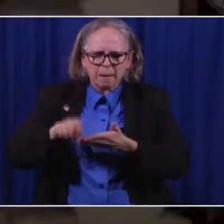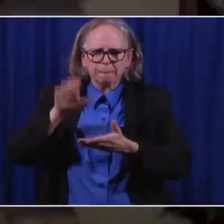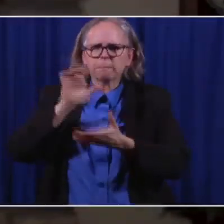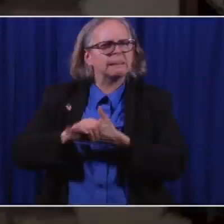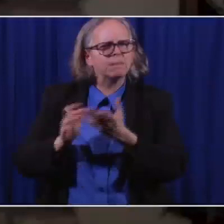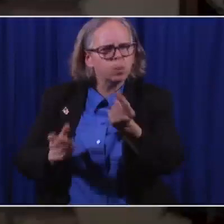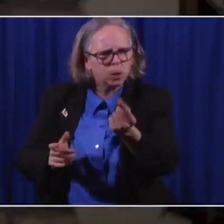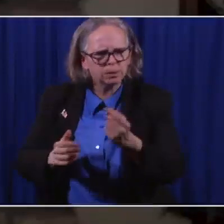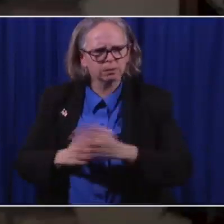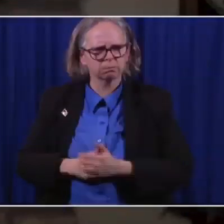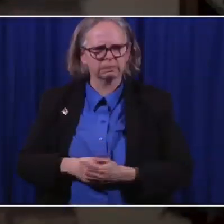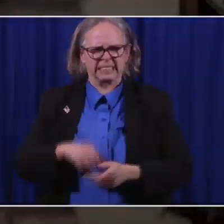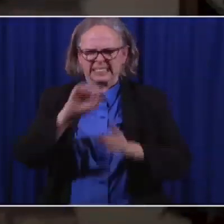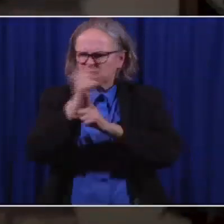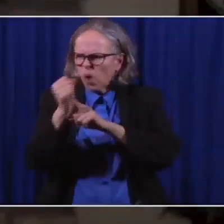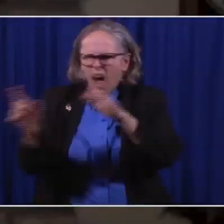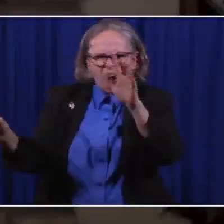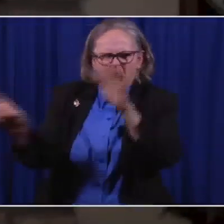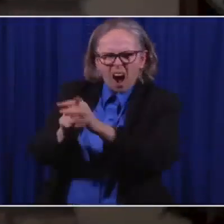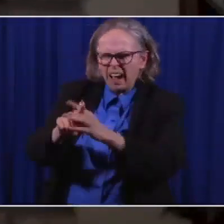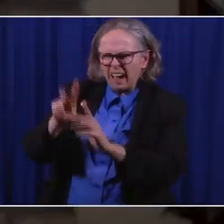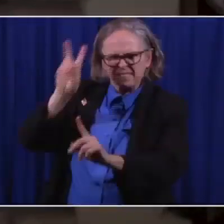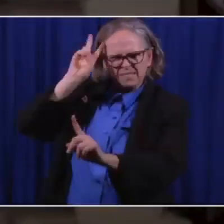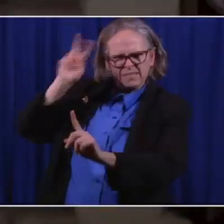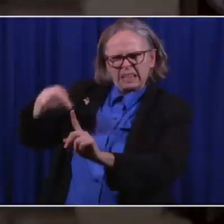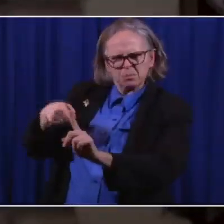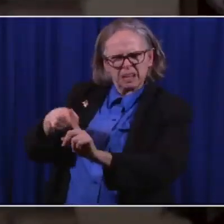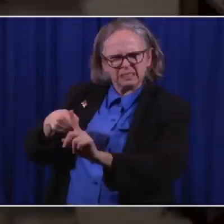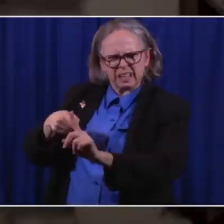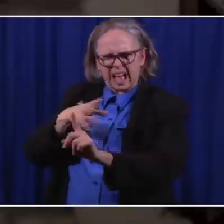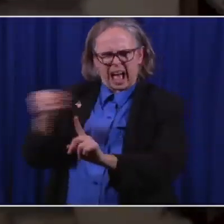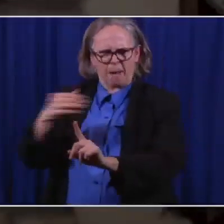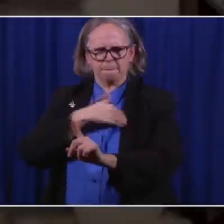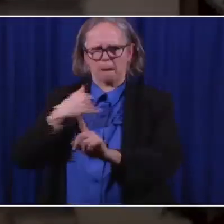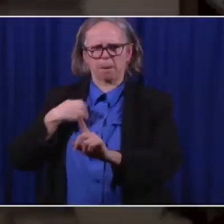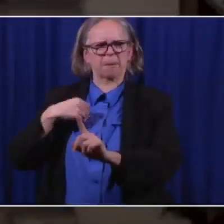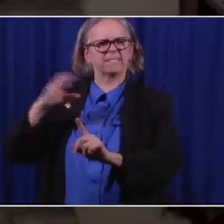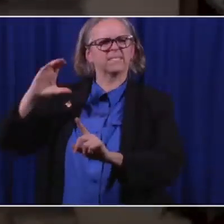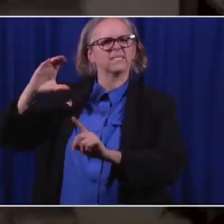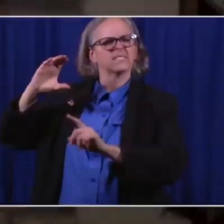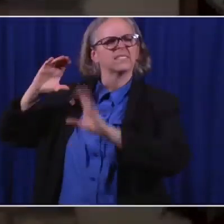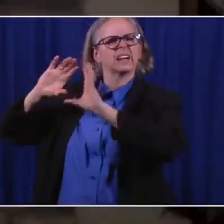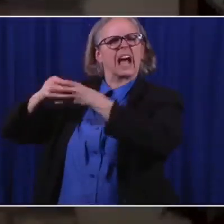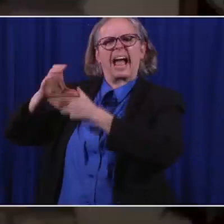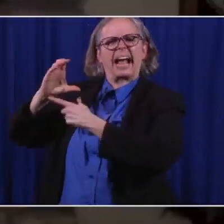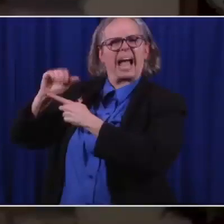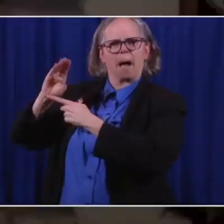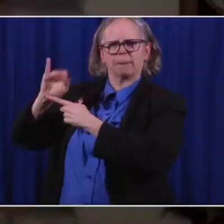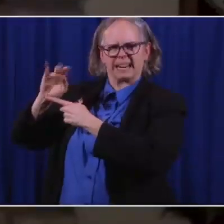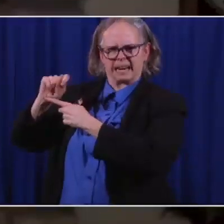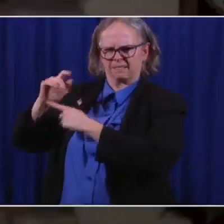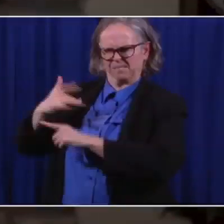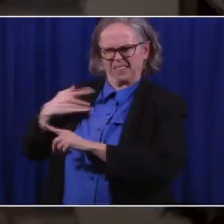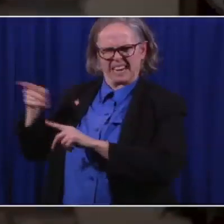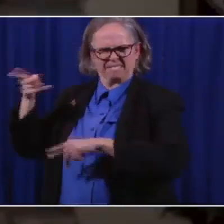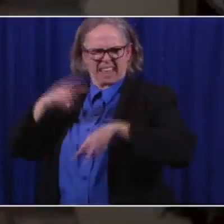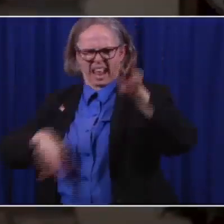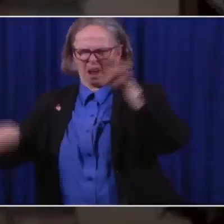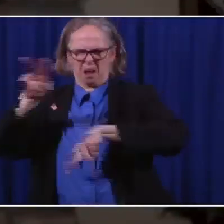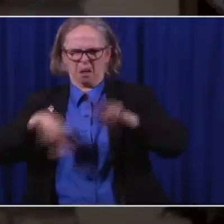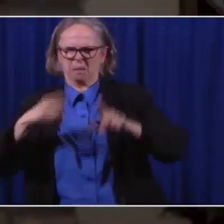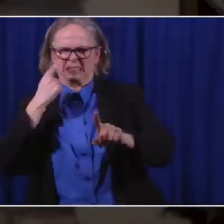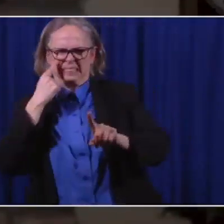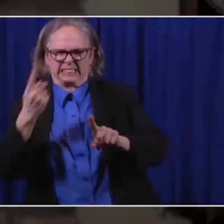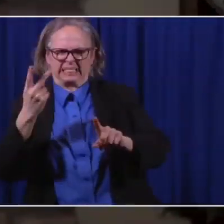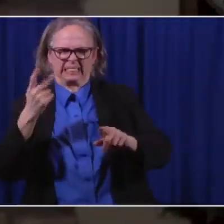where the vice president and members of the cabinet felt, because of what they were seeing up close